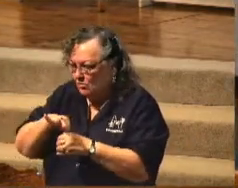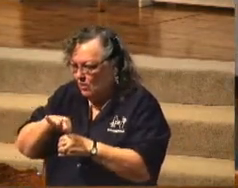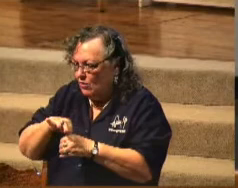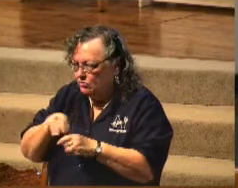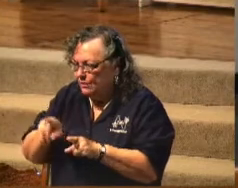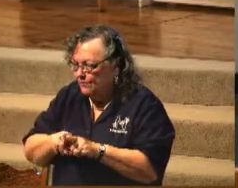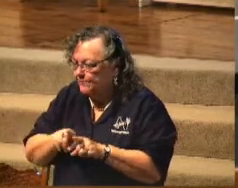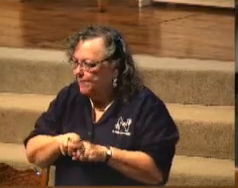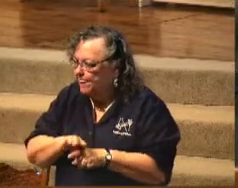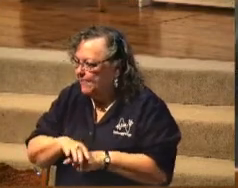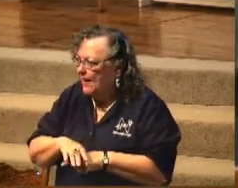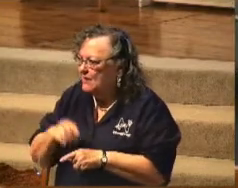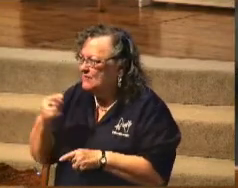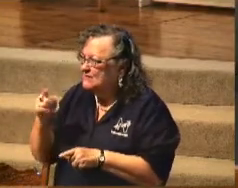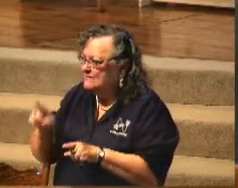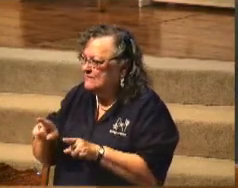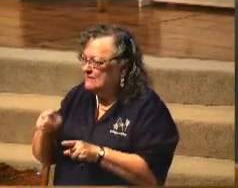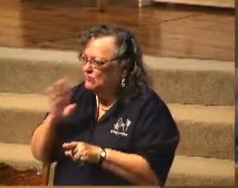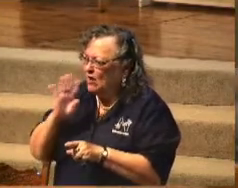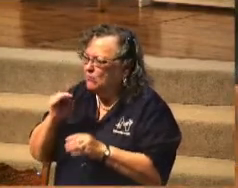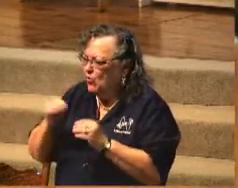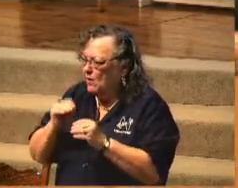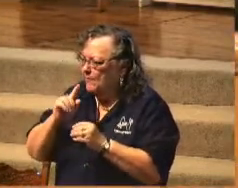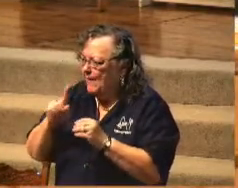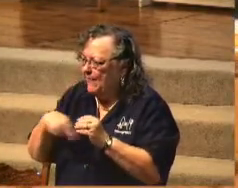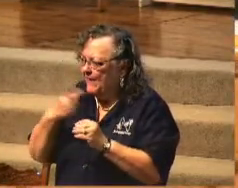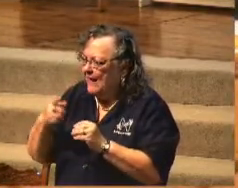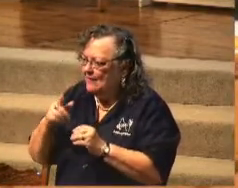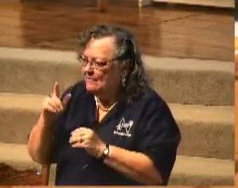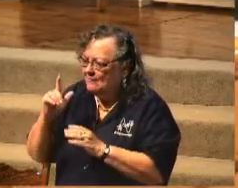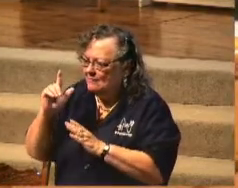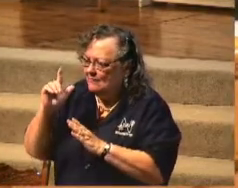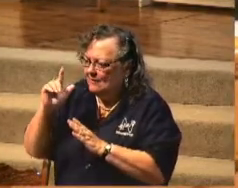I'll say more about this sometime later in a coming message.